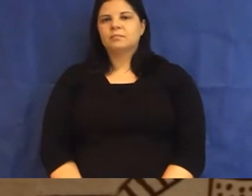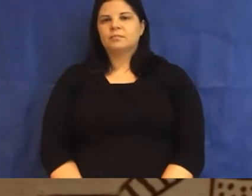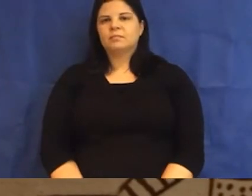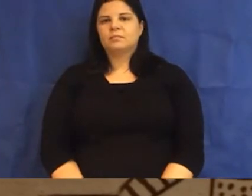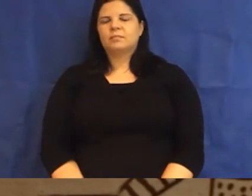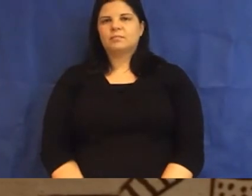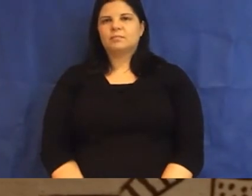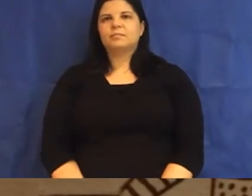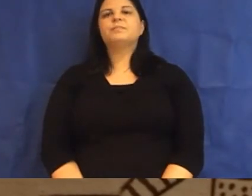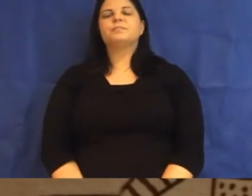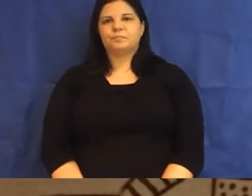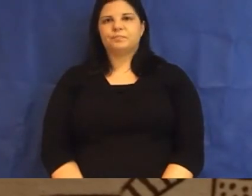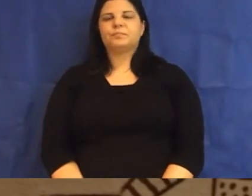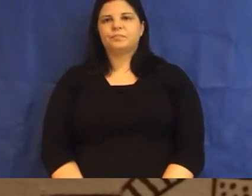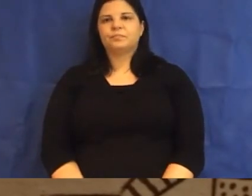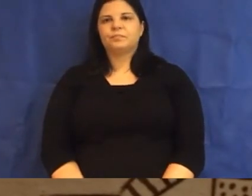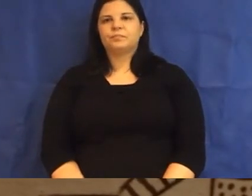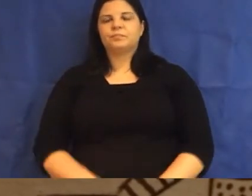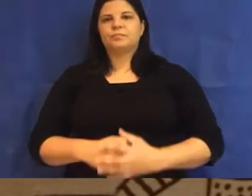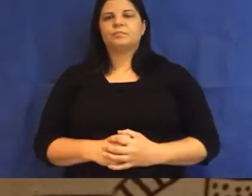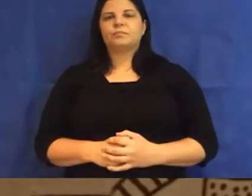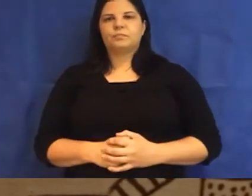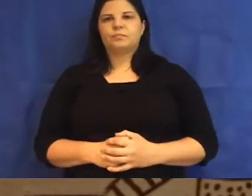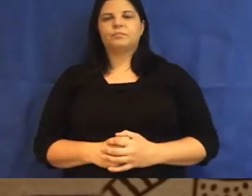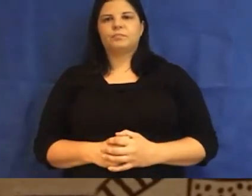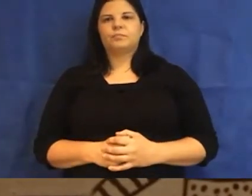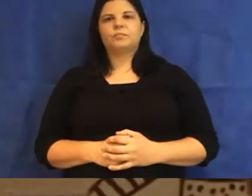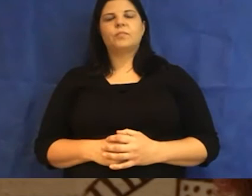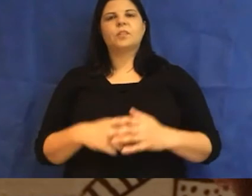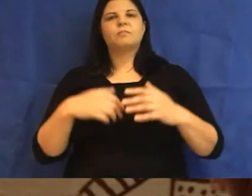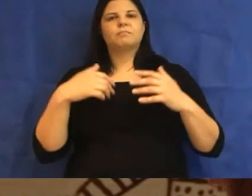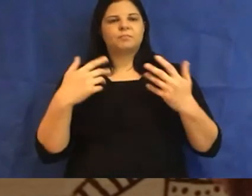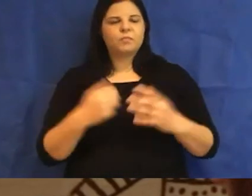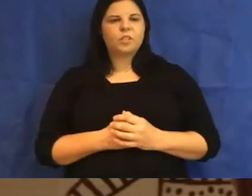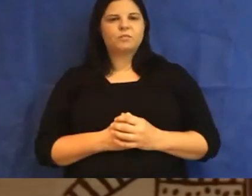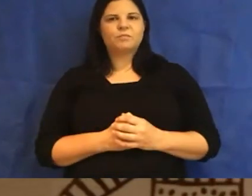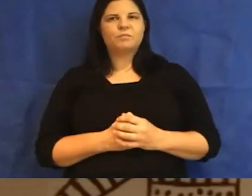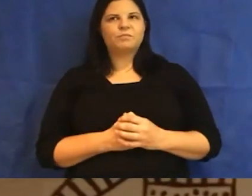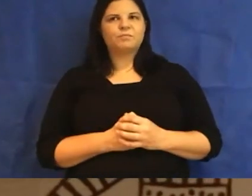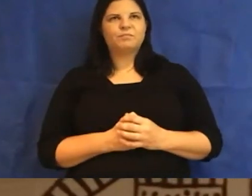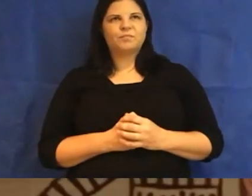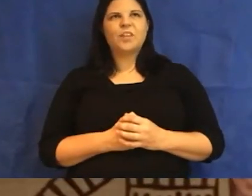Yeah, if poetry, if prose is a house, poetry is a man on fire running quite fast through it.